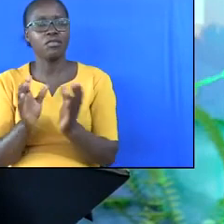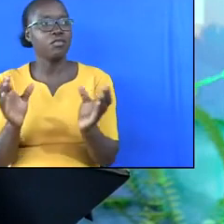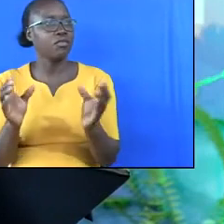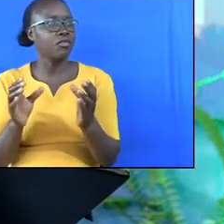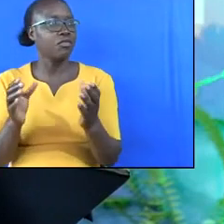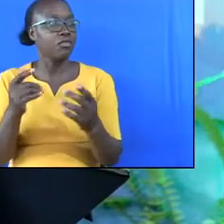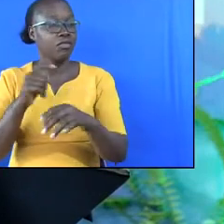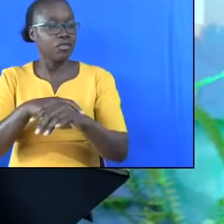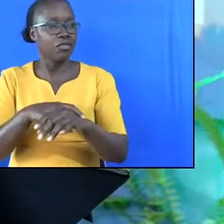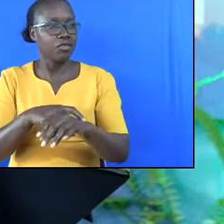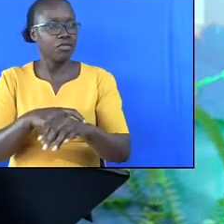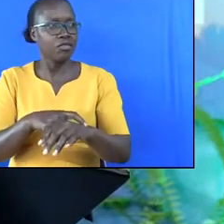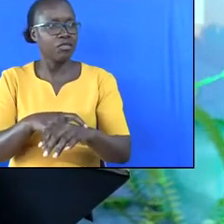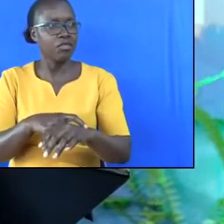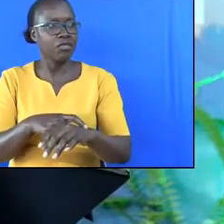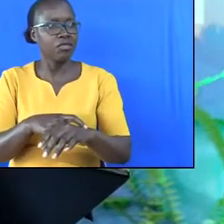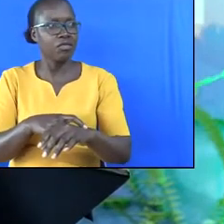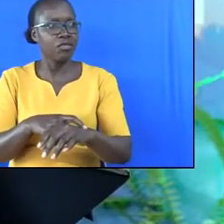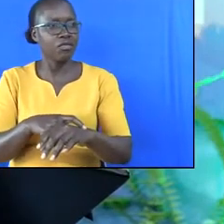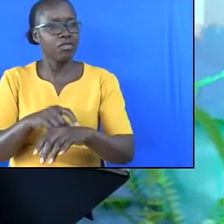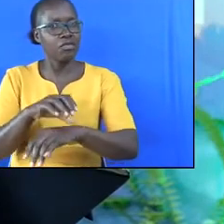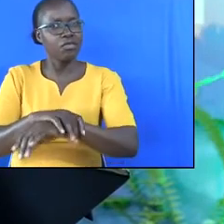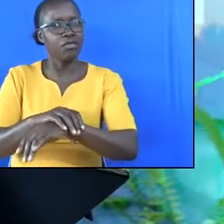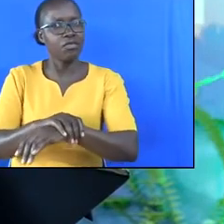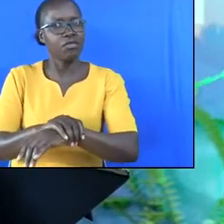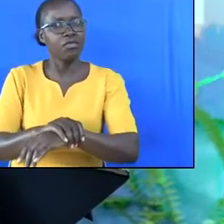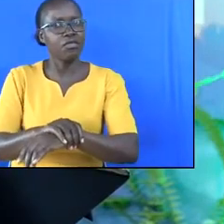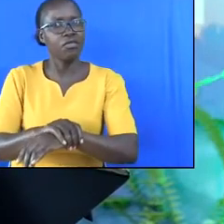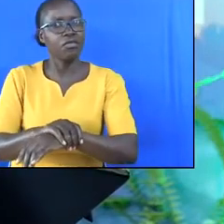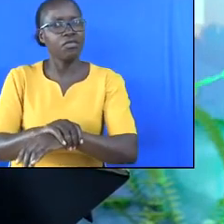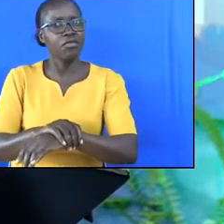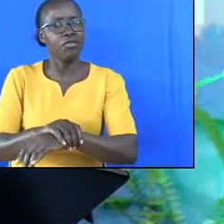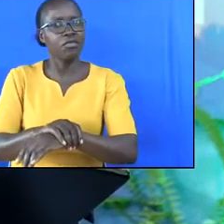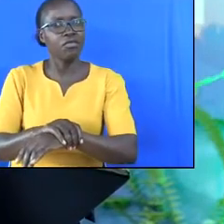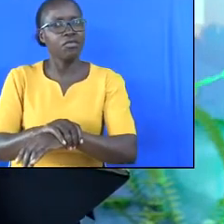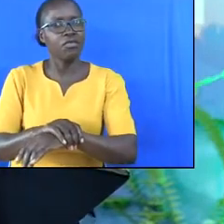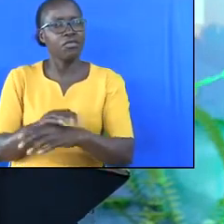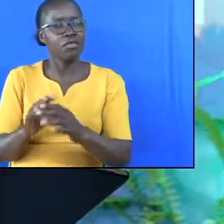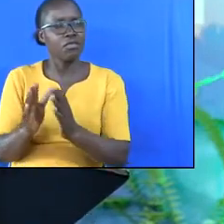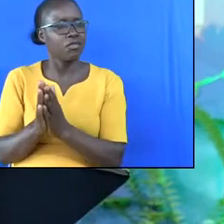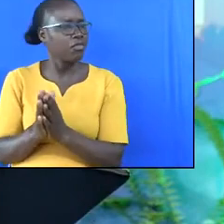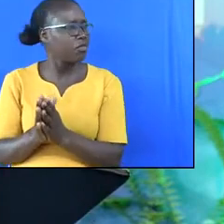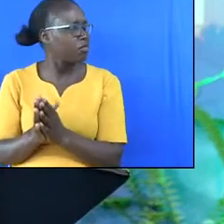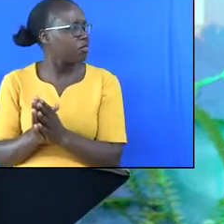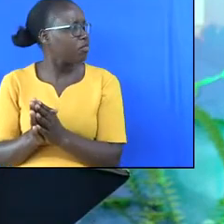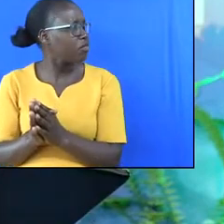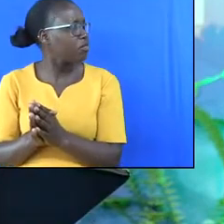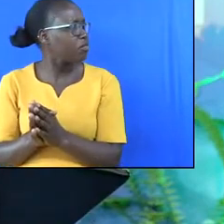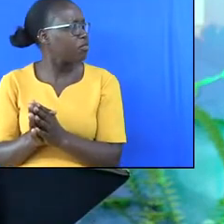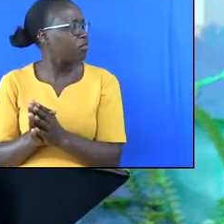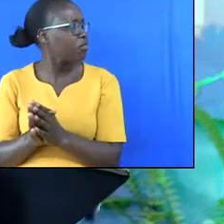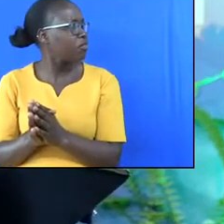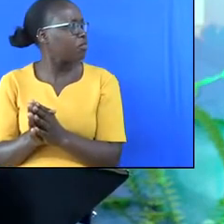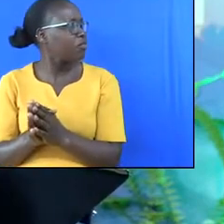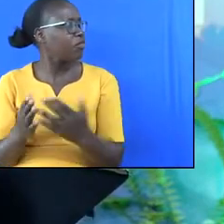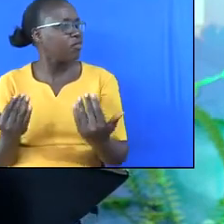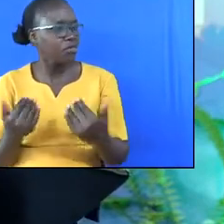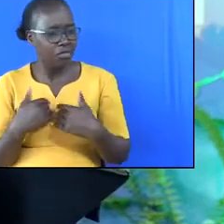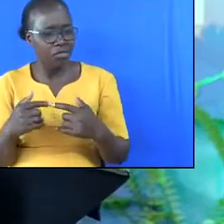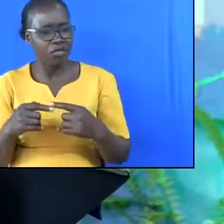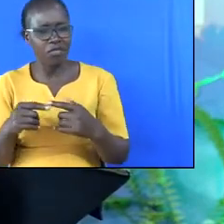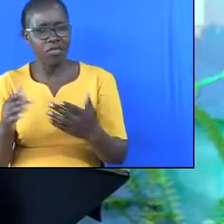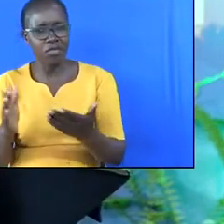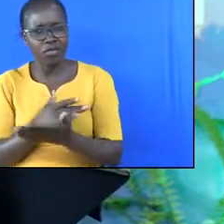It is time to get rid of pork meats and other unclean meats. I know habits are hard to break